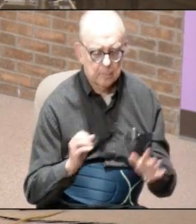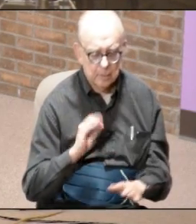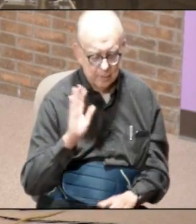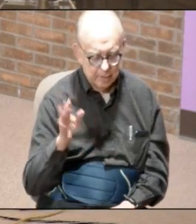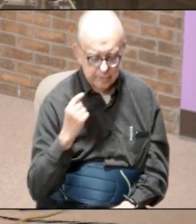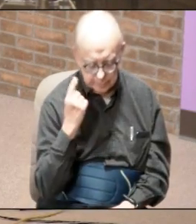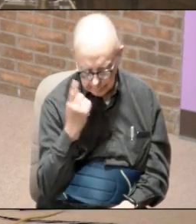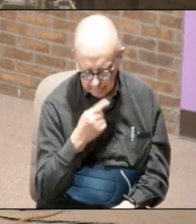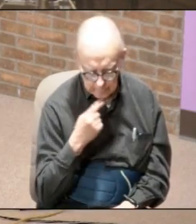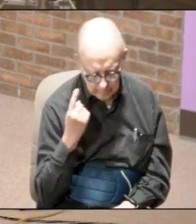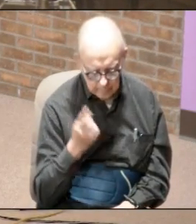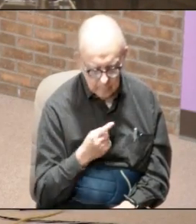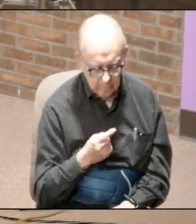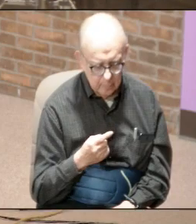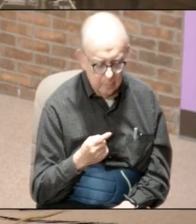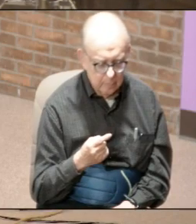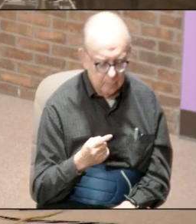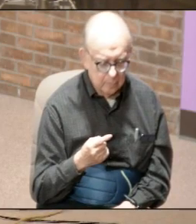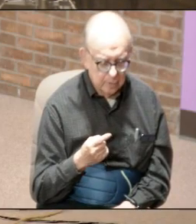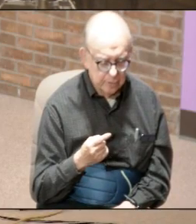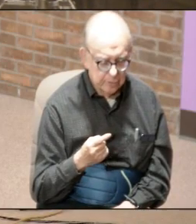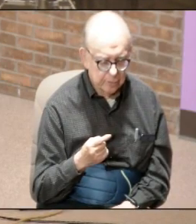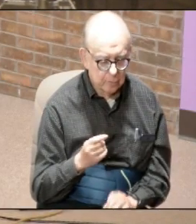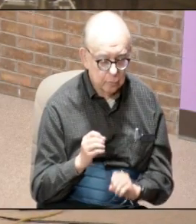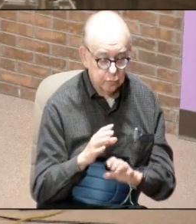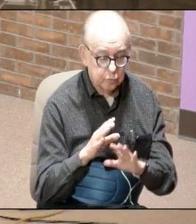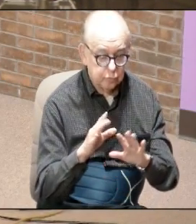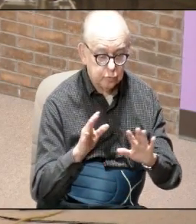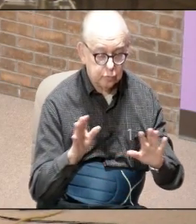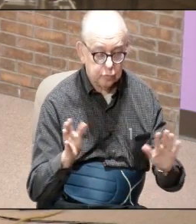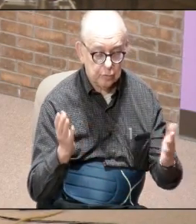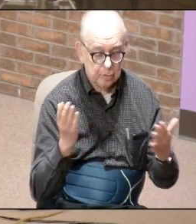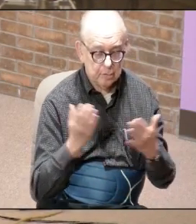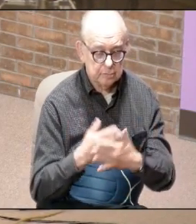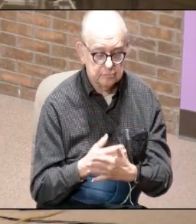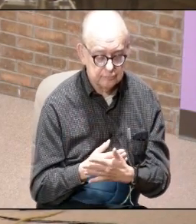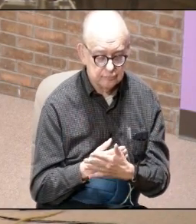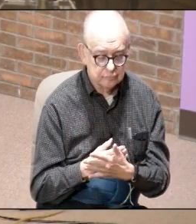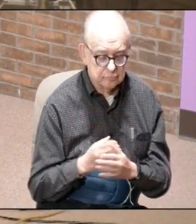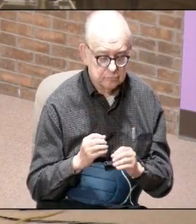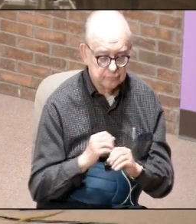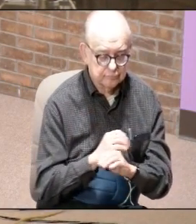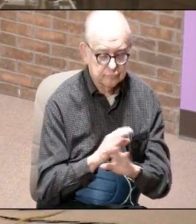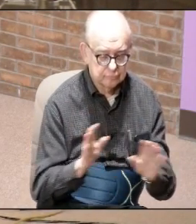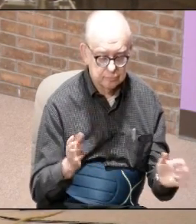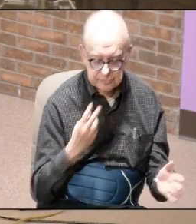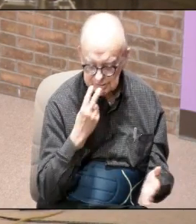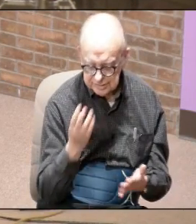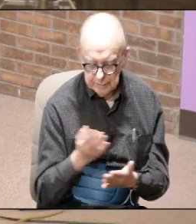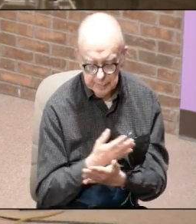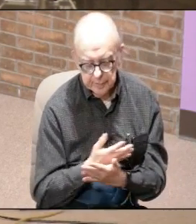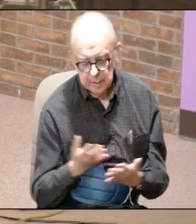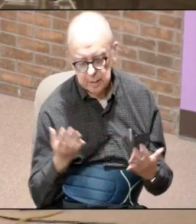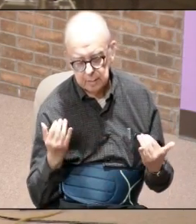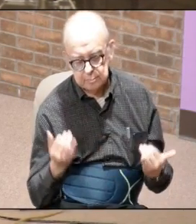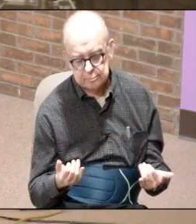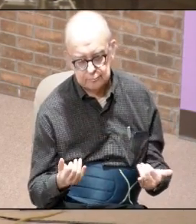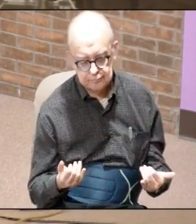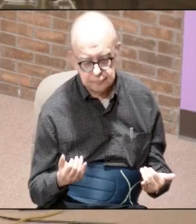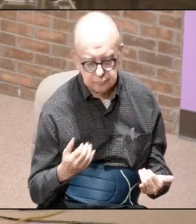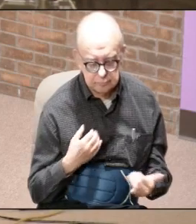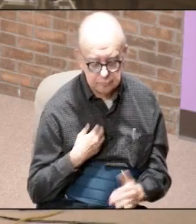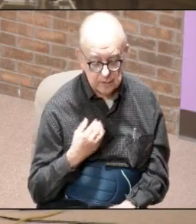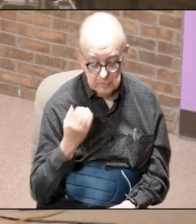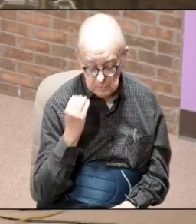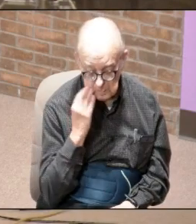his face it's just breaking out the darkness I can clearly see everything now I'm